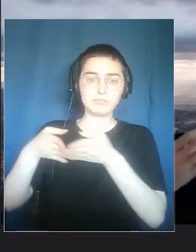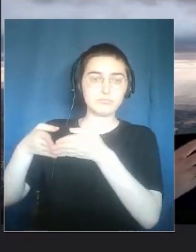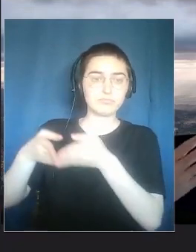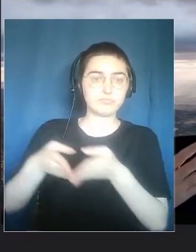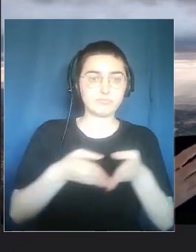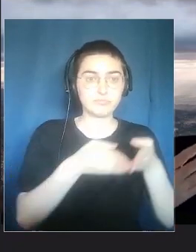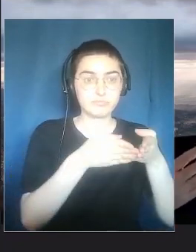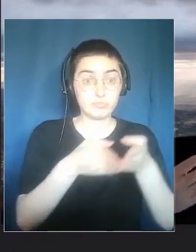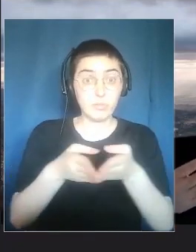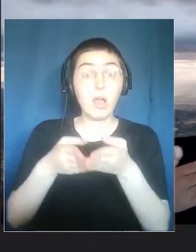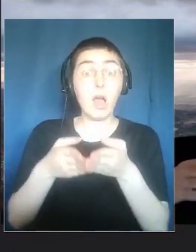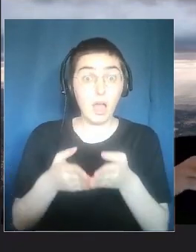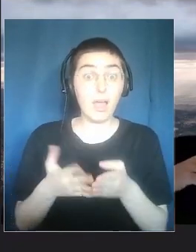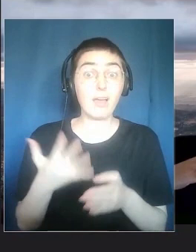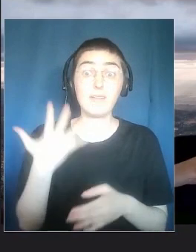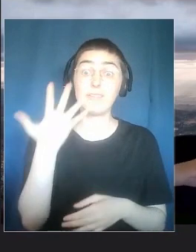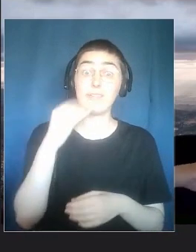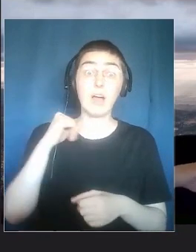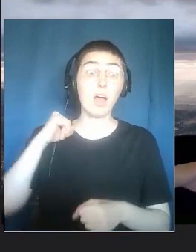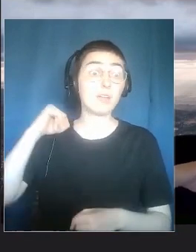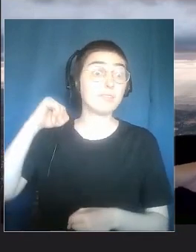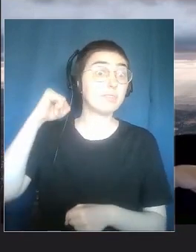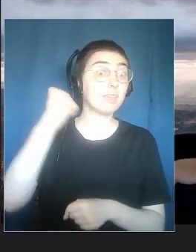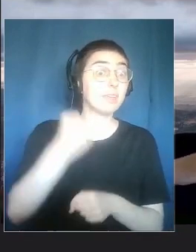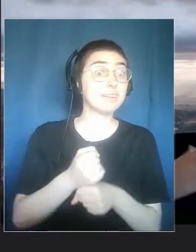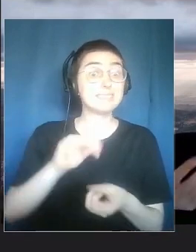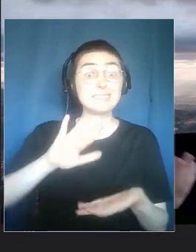the rivers, on those crafts.